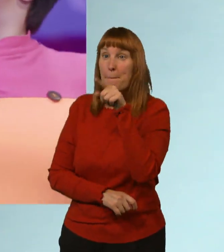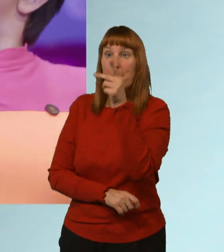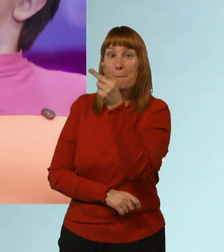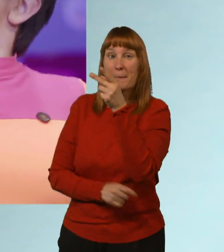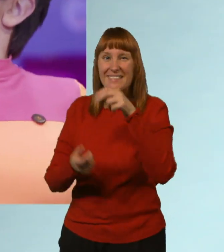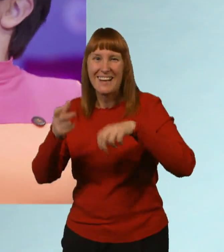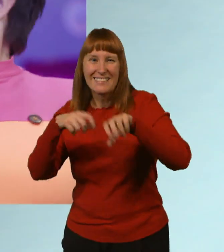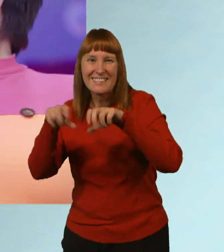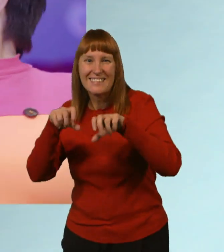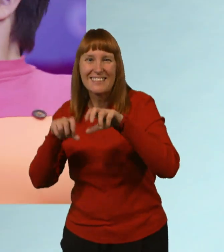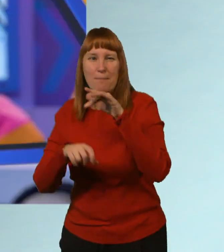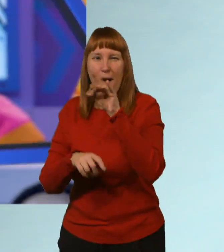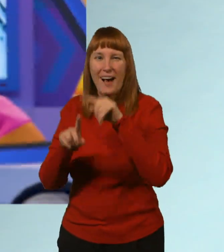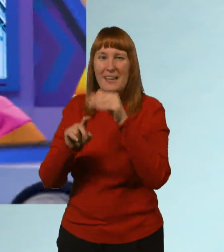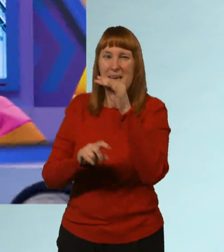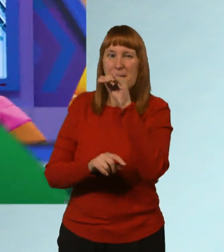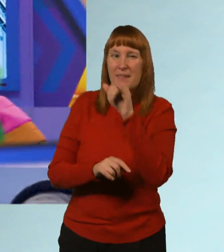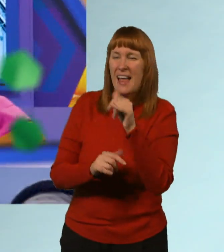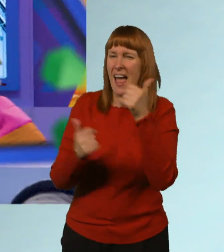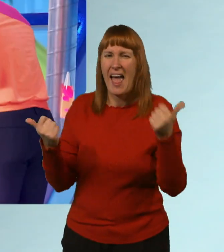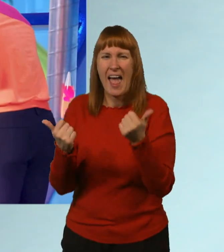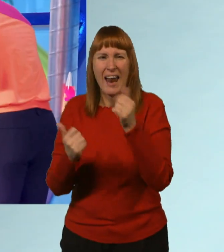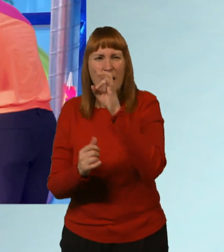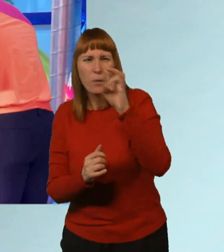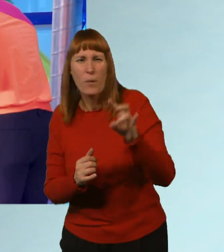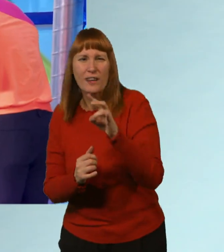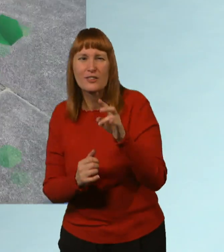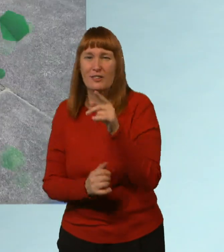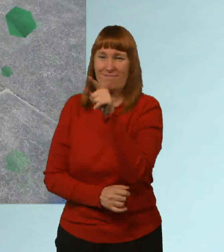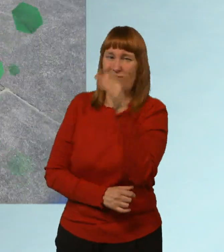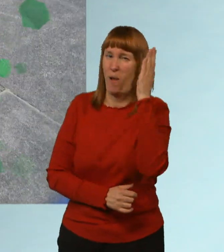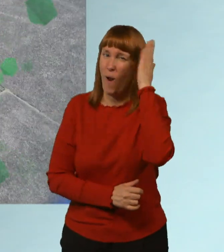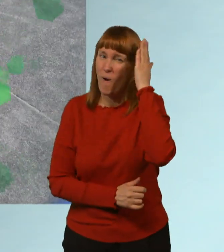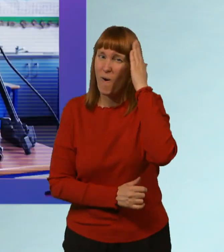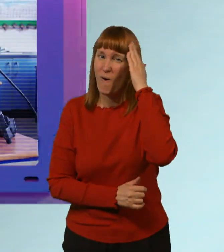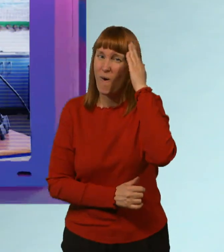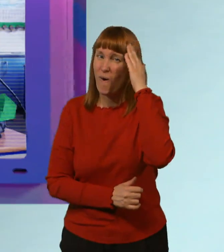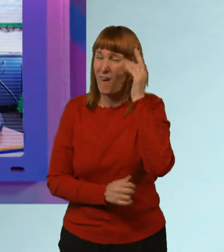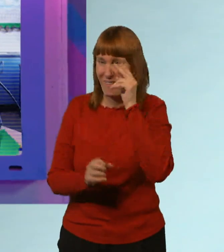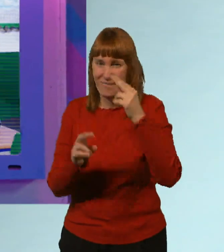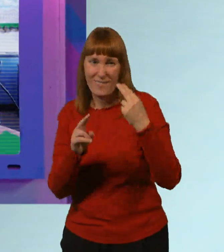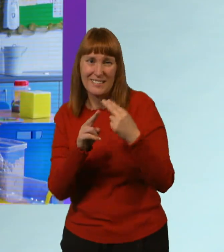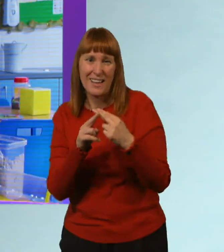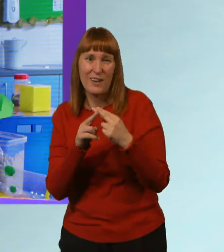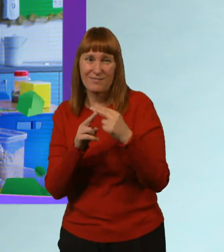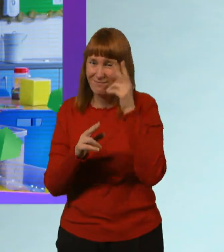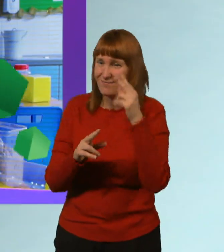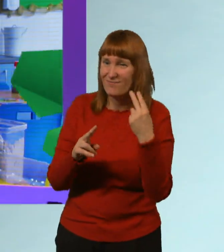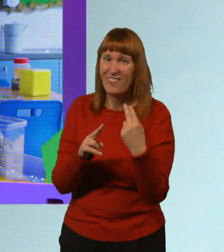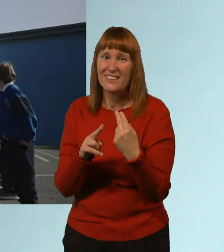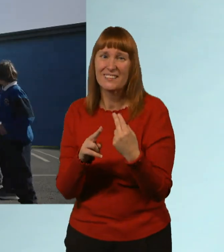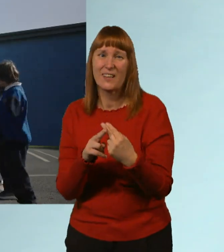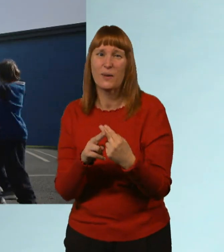are scientists, Mark and Amy. Any question, they'll know what to do. Let's find out.